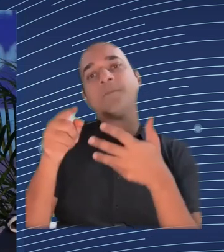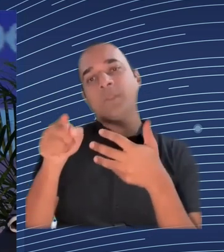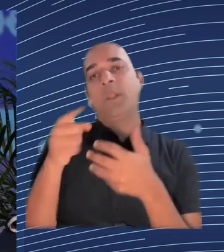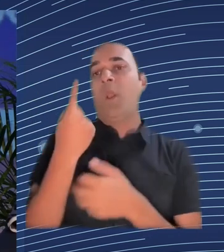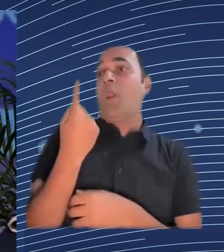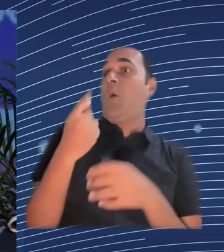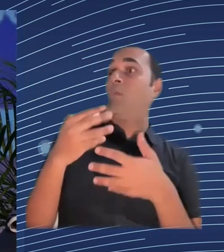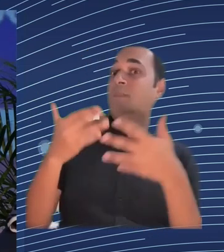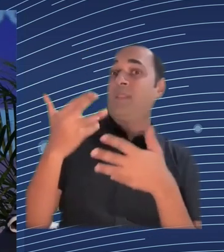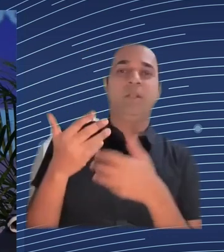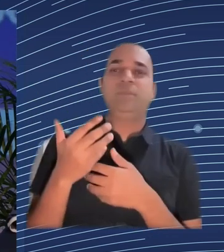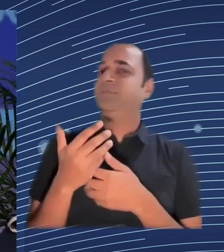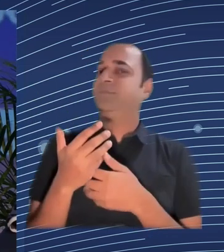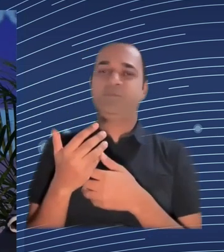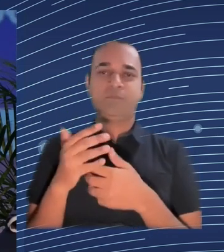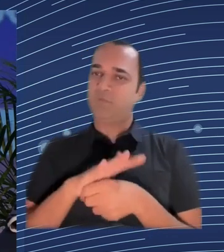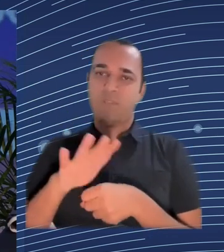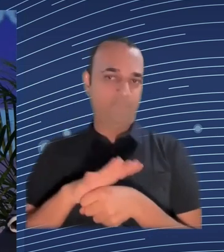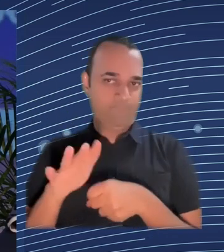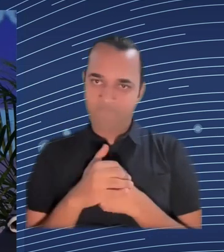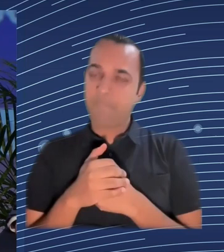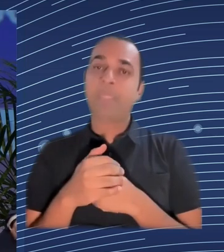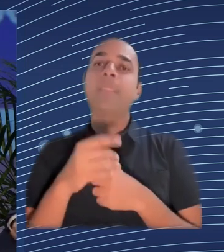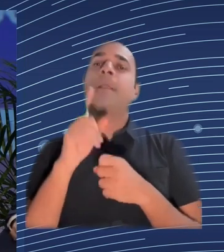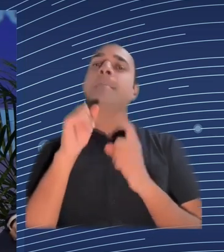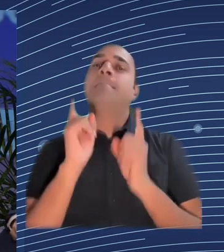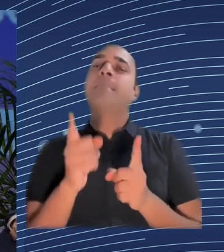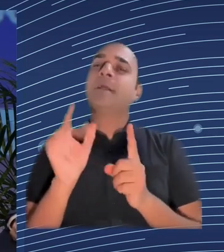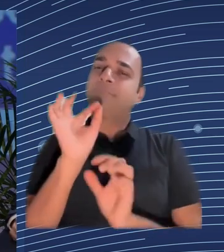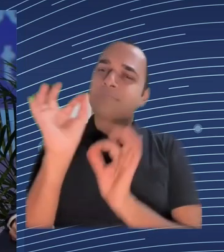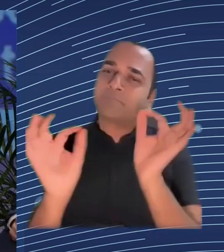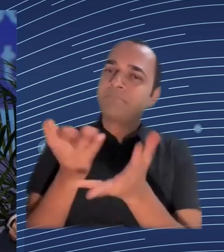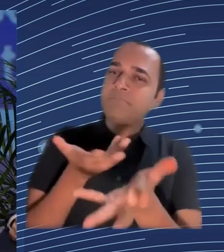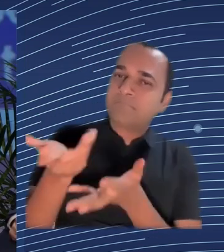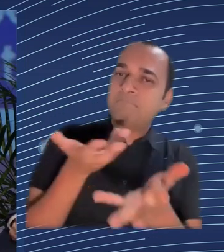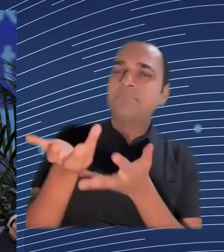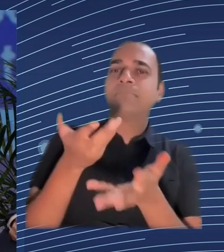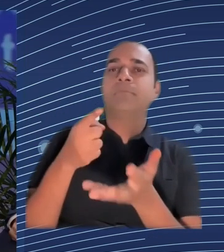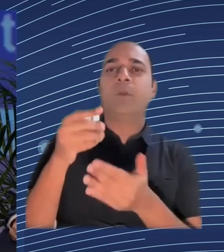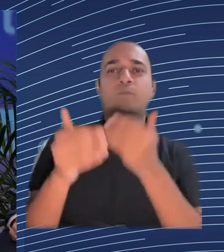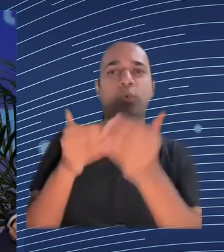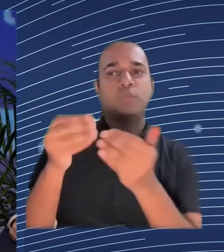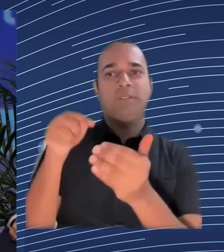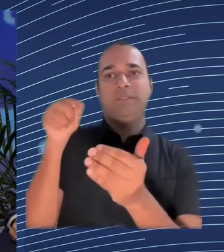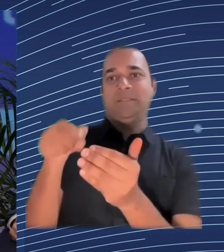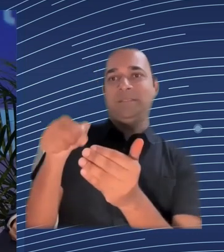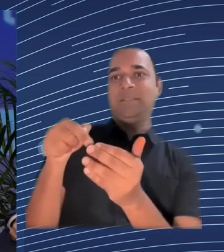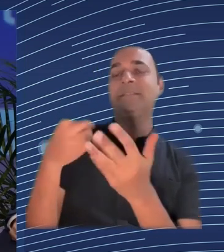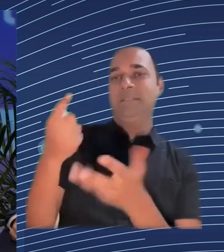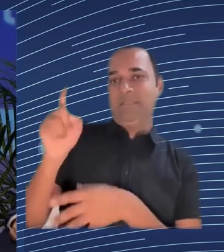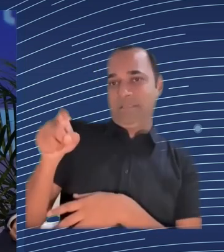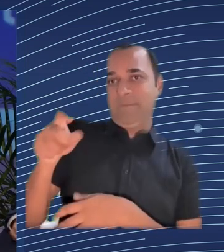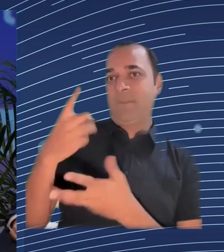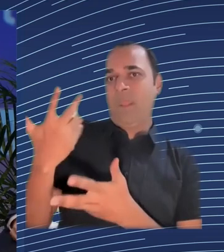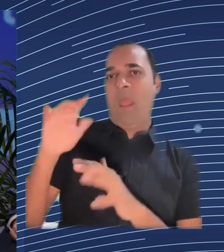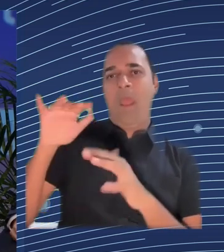had a fairly relatively or below what they wanted in terms of acceptance rates of the work that they dispatched to me they said look